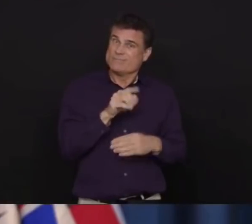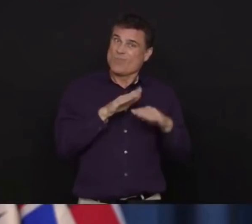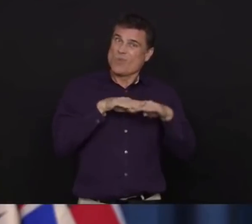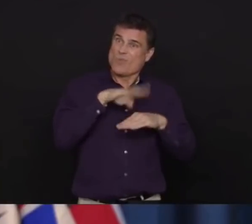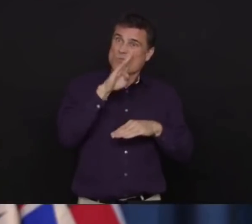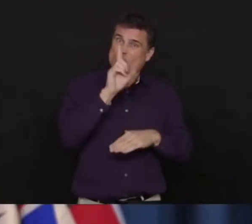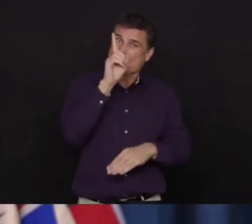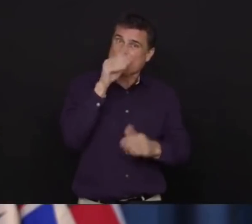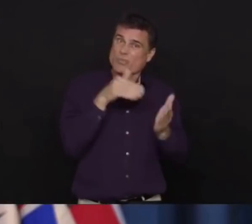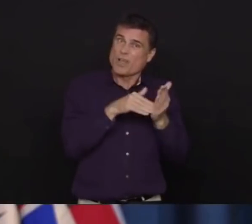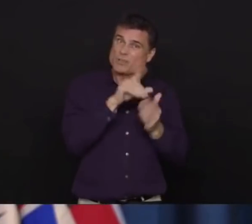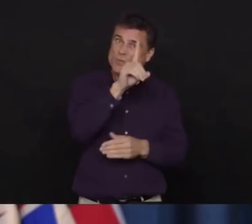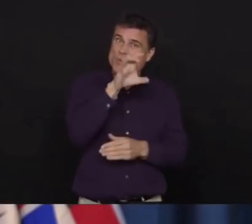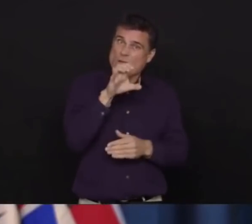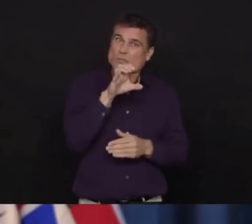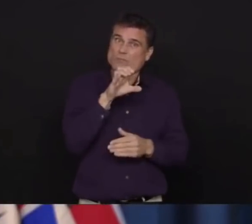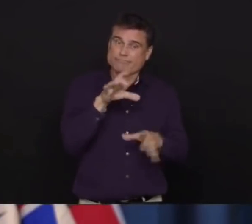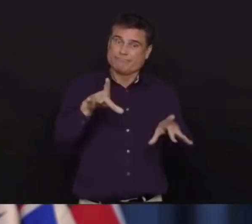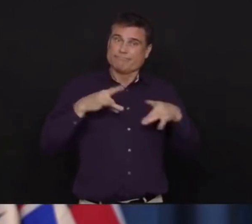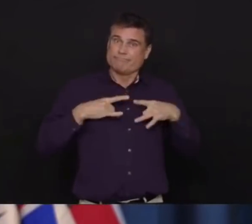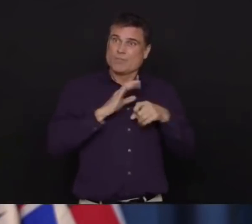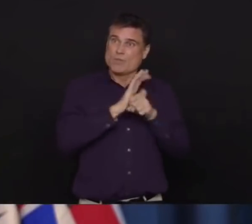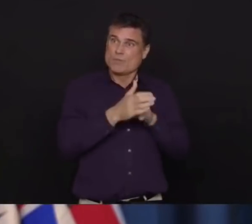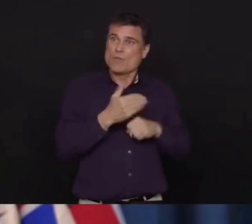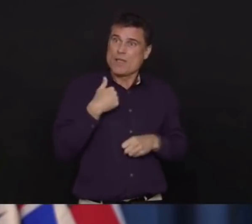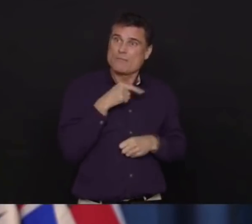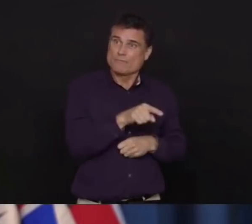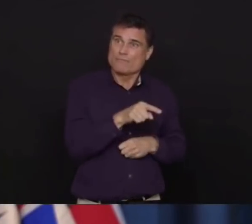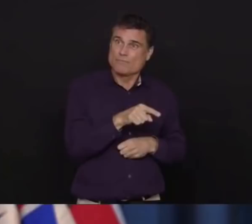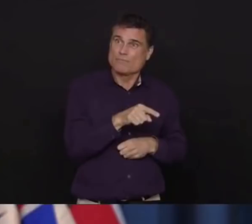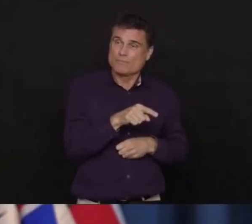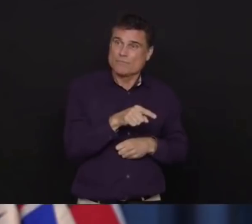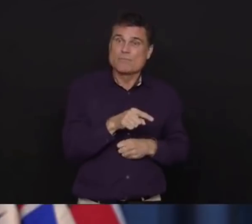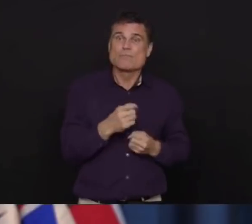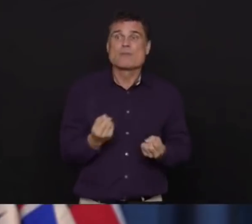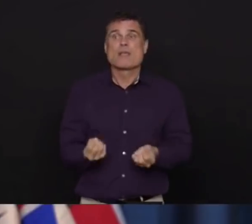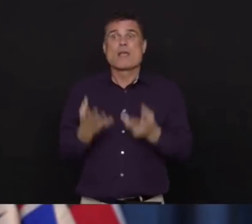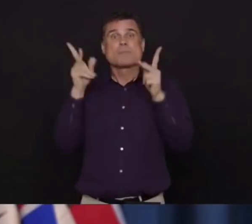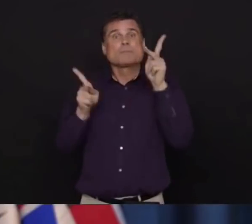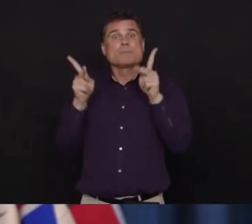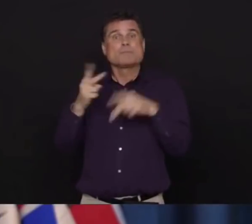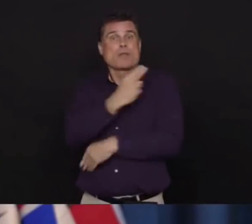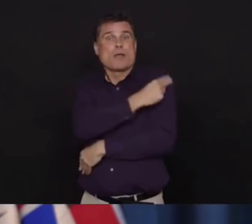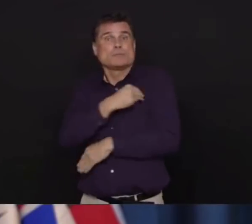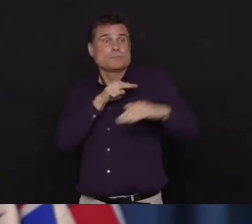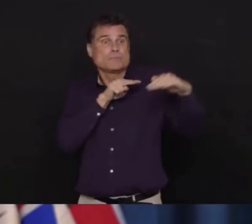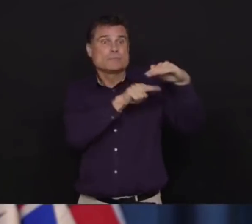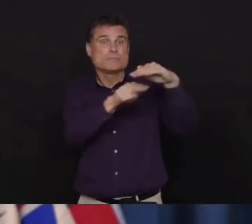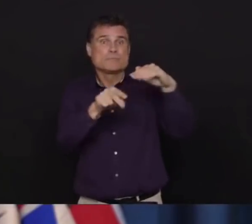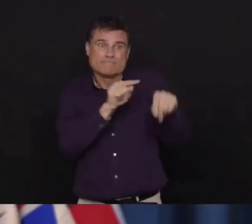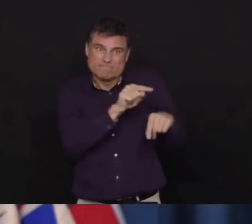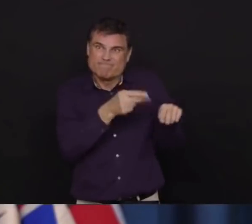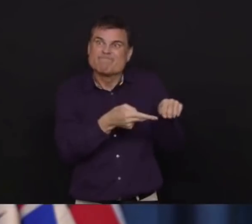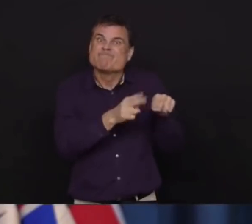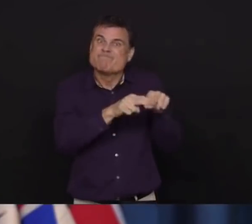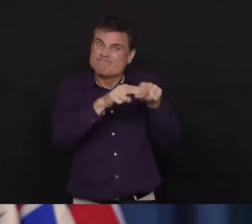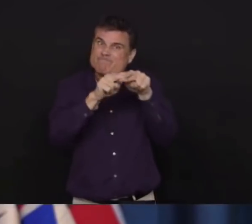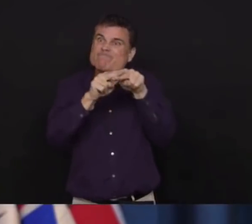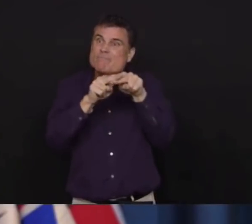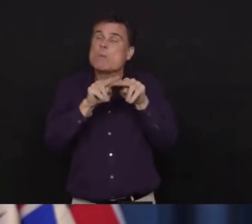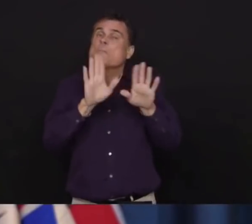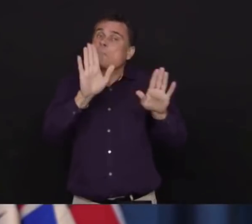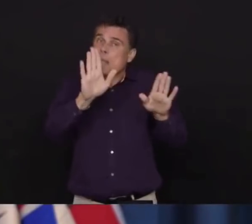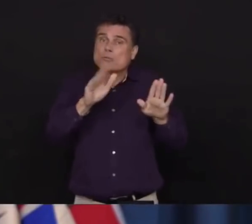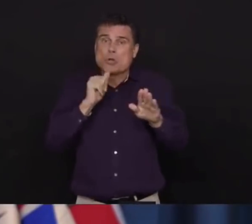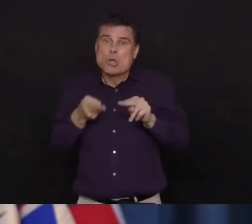although, thankfully, by a small amount. And that, I truly believe, is part of the reason